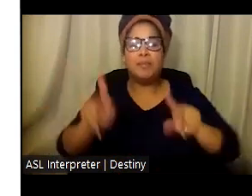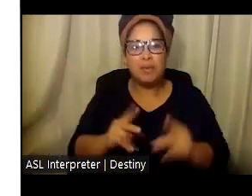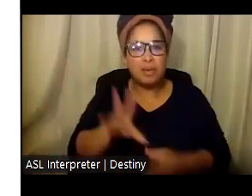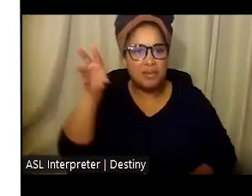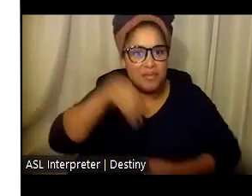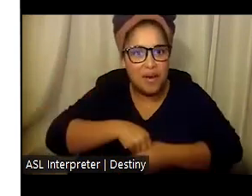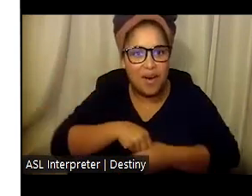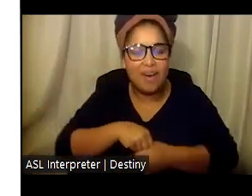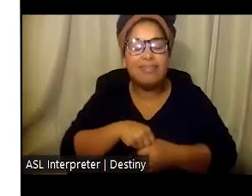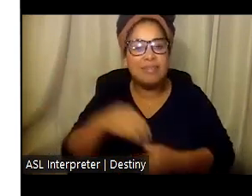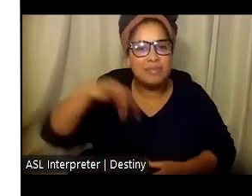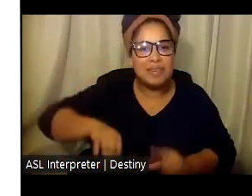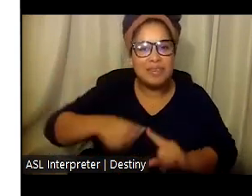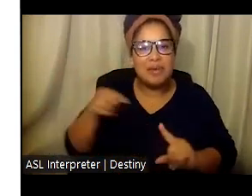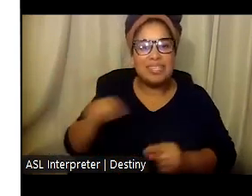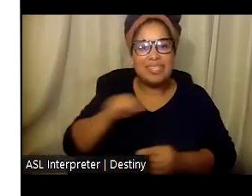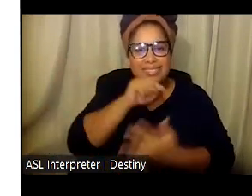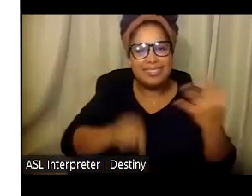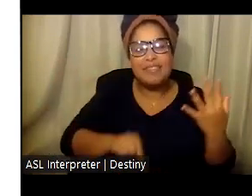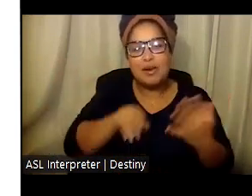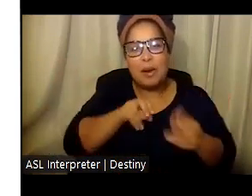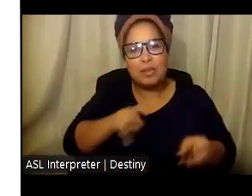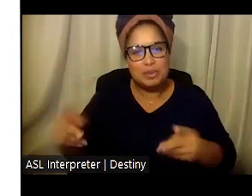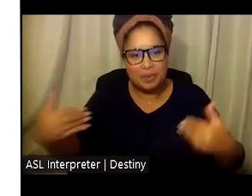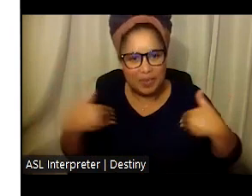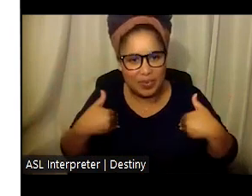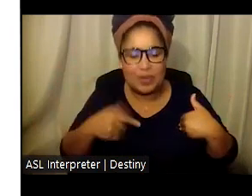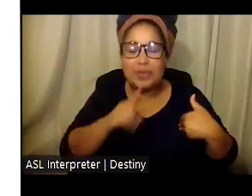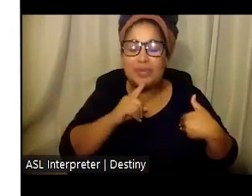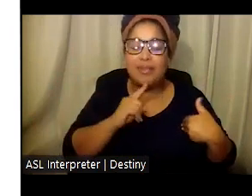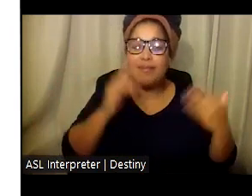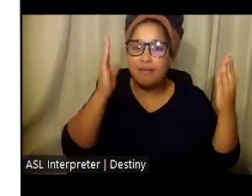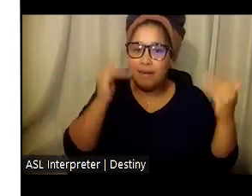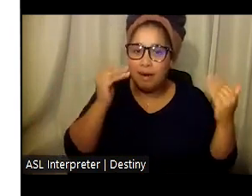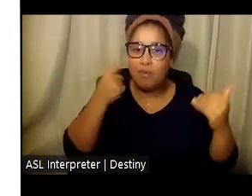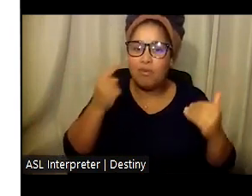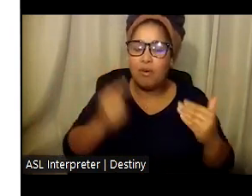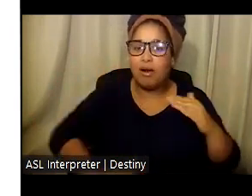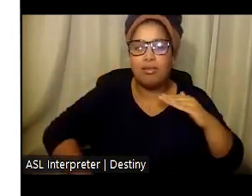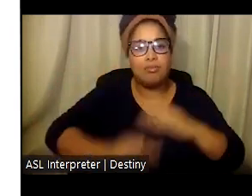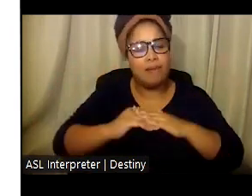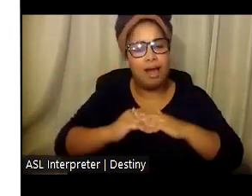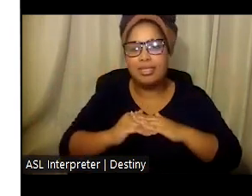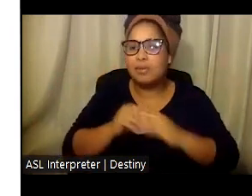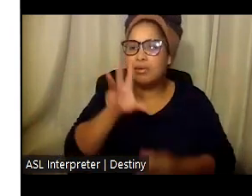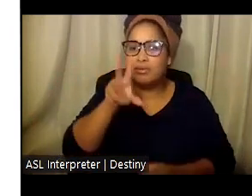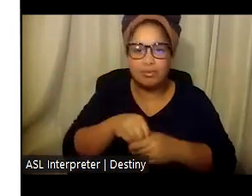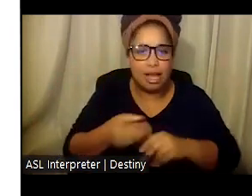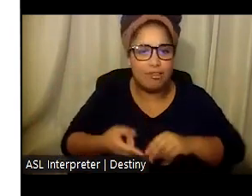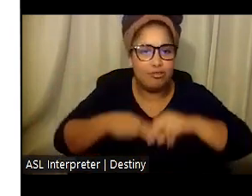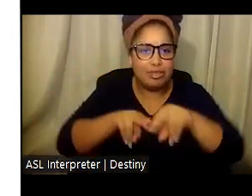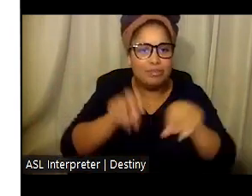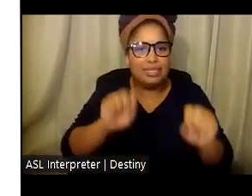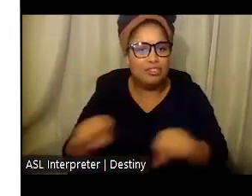can participate and benefit from these opportunities. We sincerely hope for maximum participation and to increase the